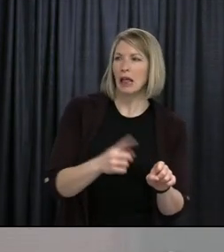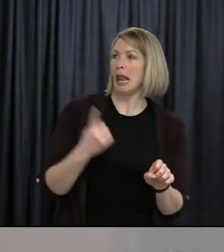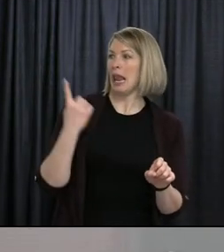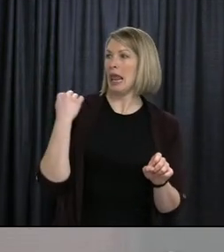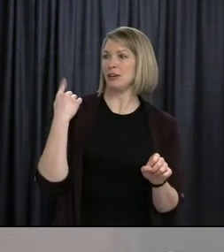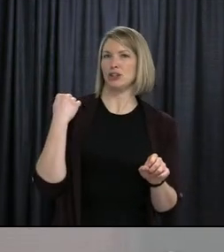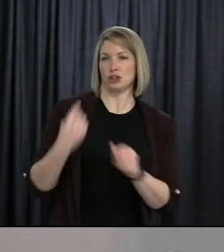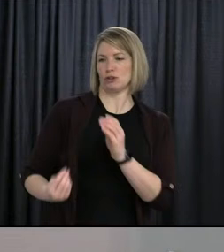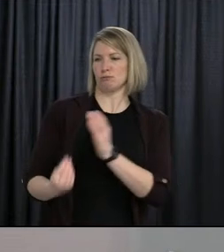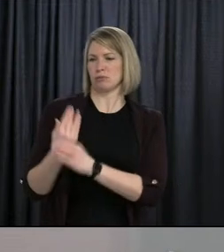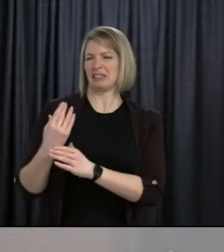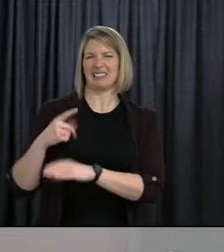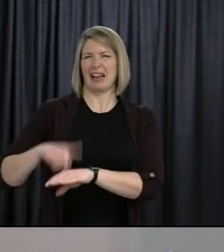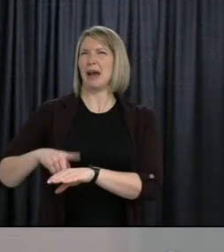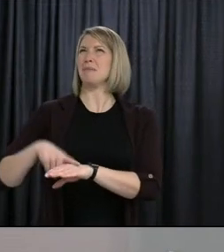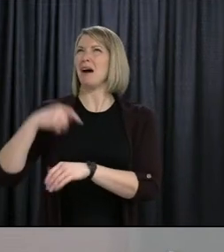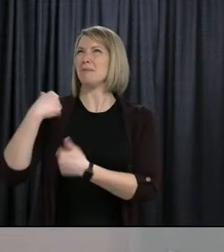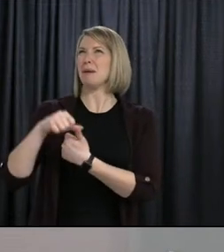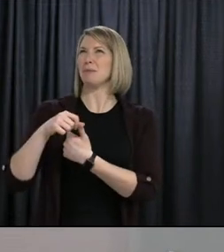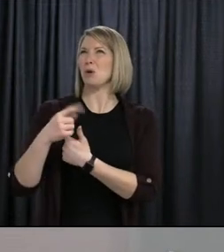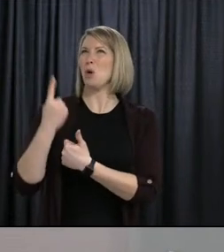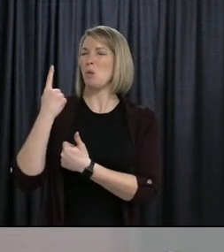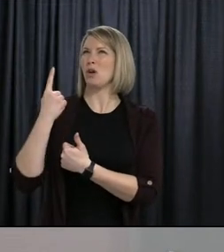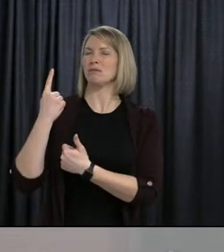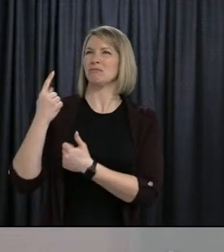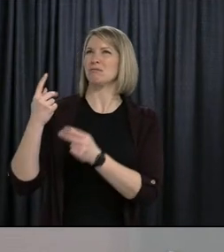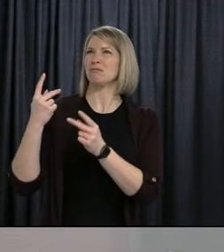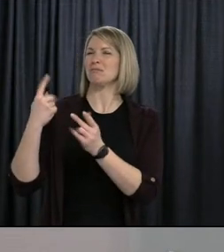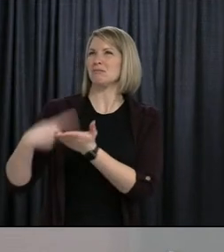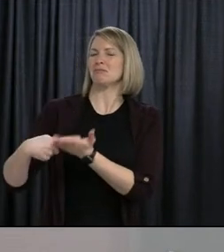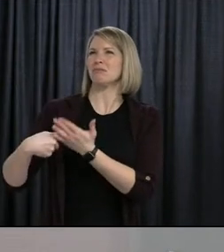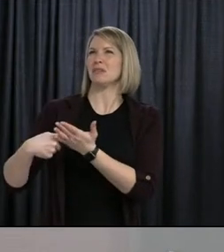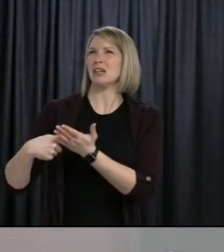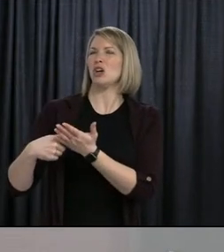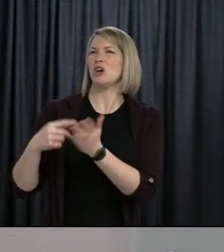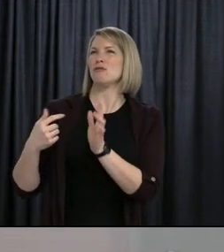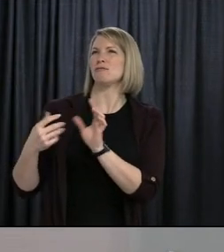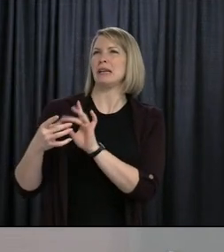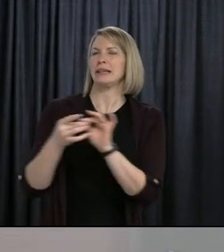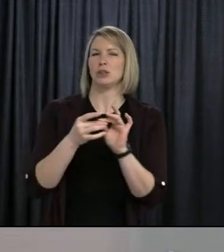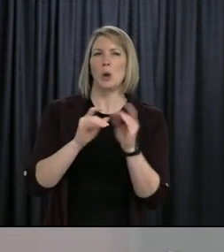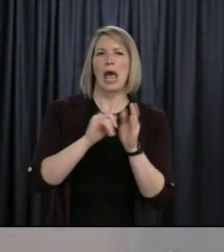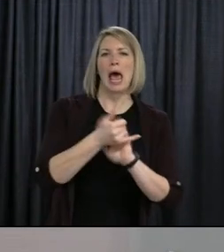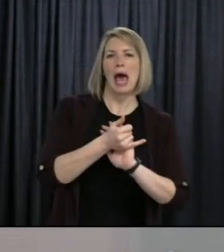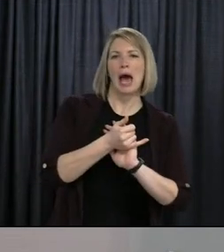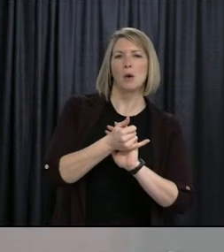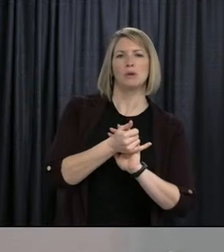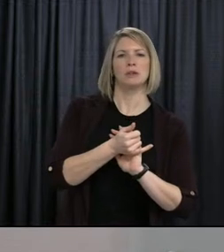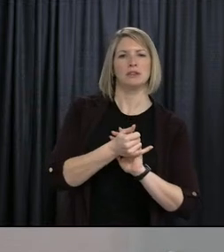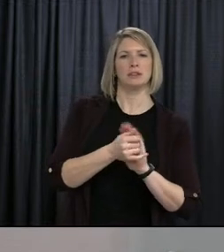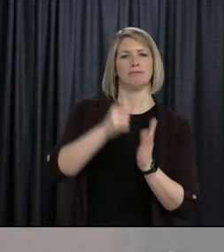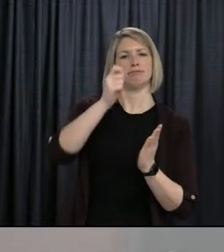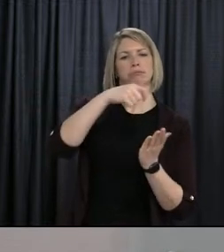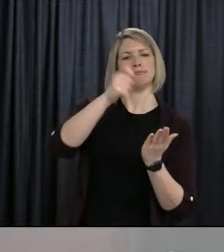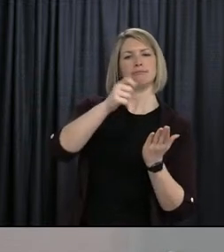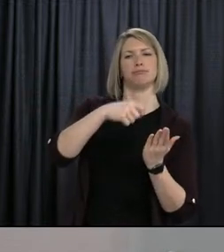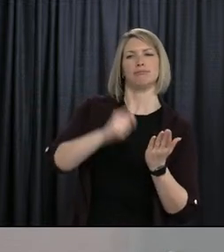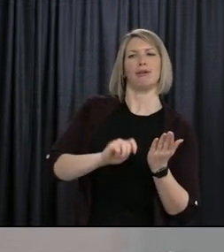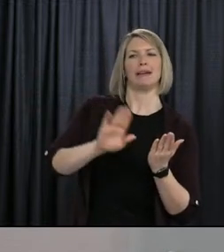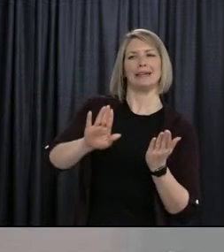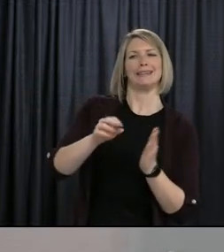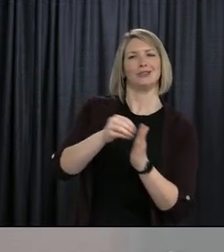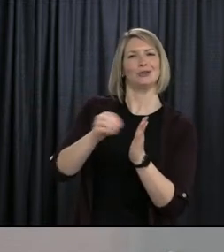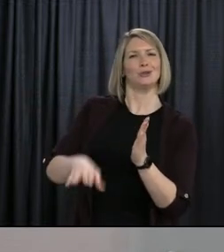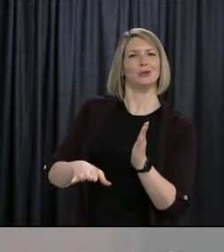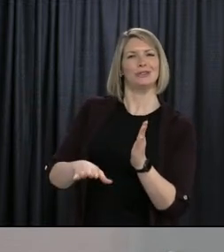conversation about a formula for an evaluation plan and grading. And I'm going to be totally honest, I can't even remember what that